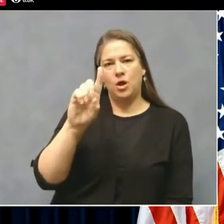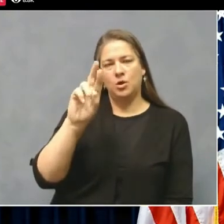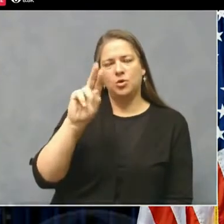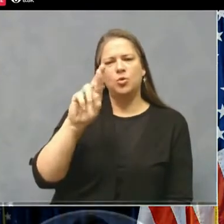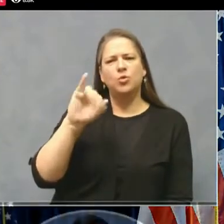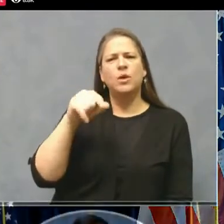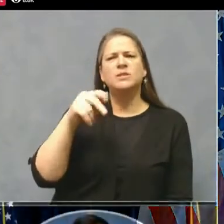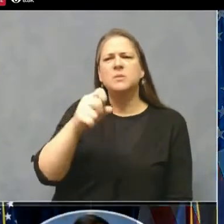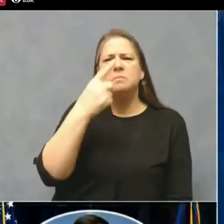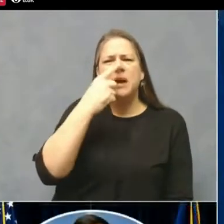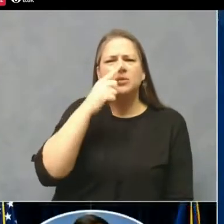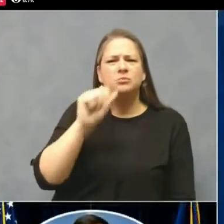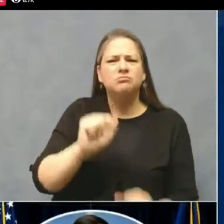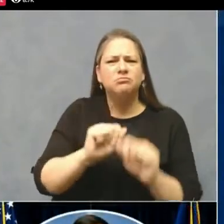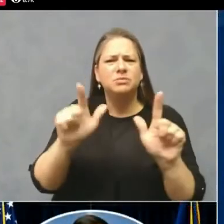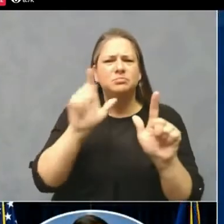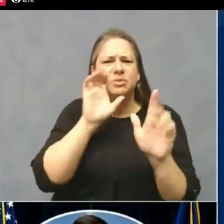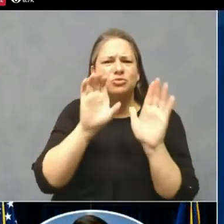up?